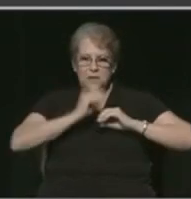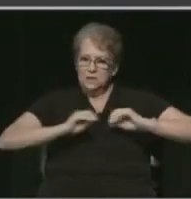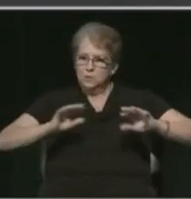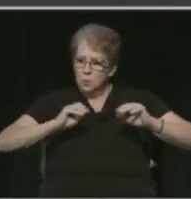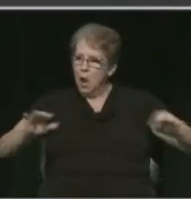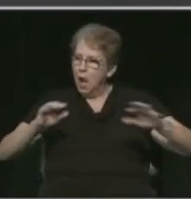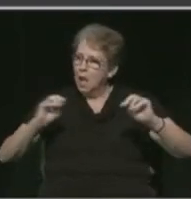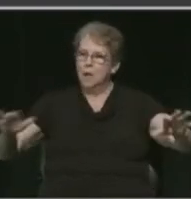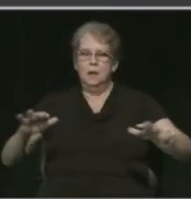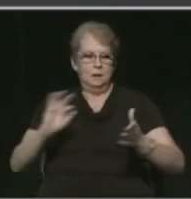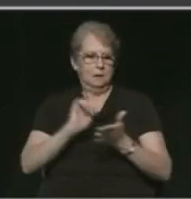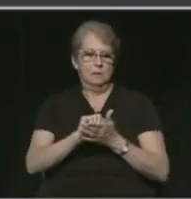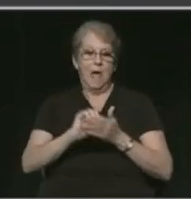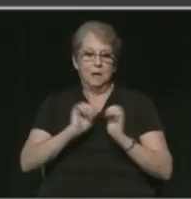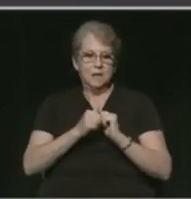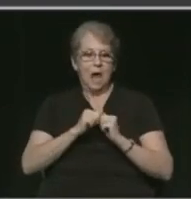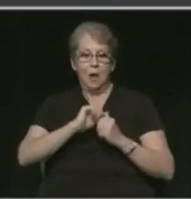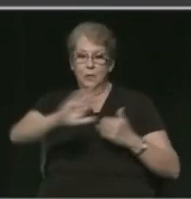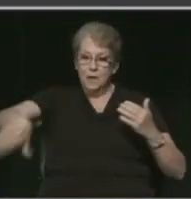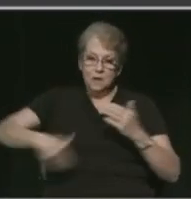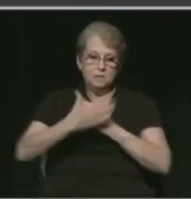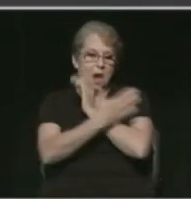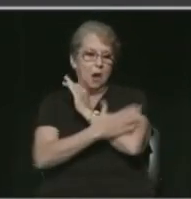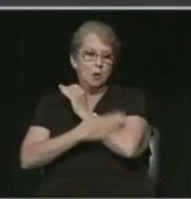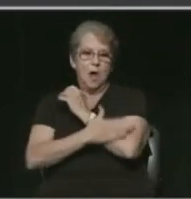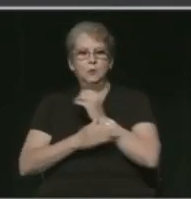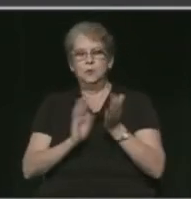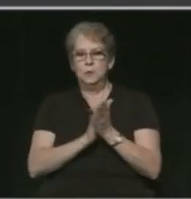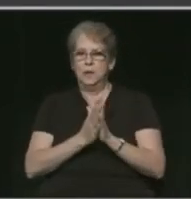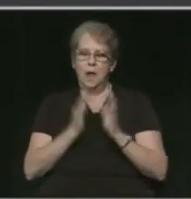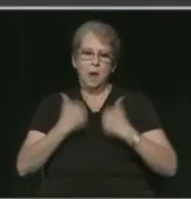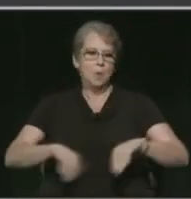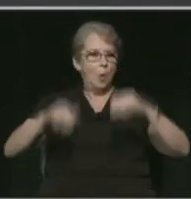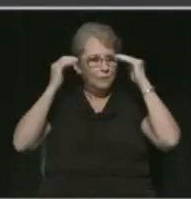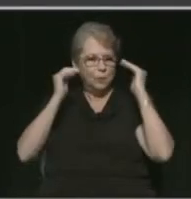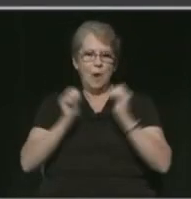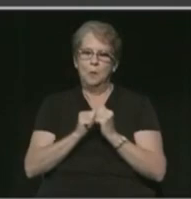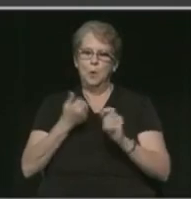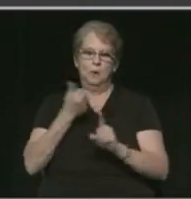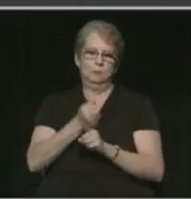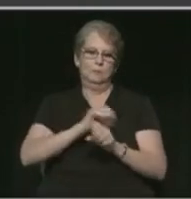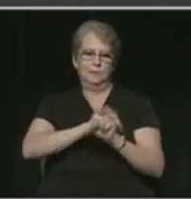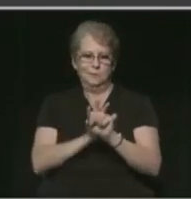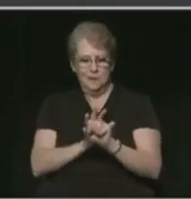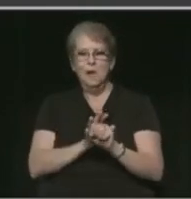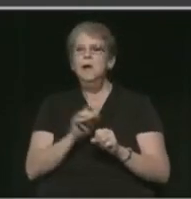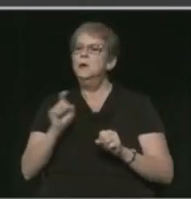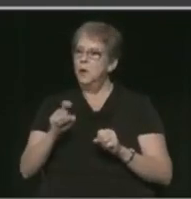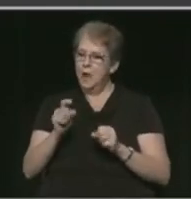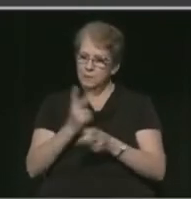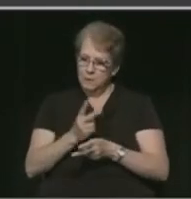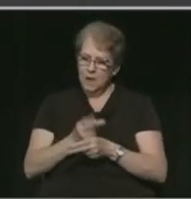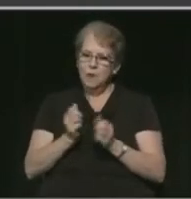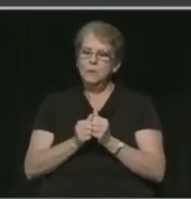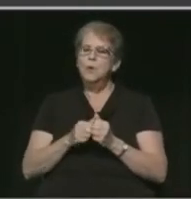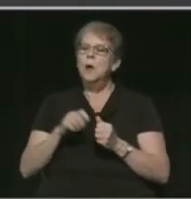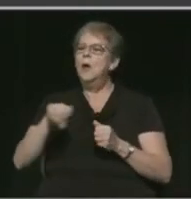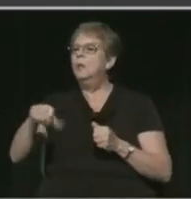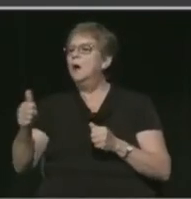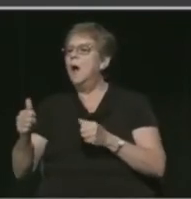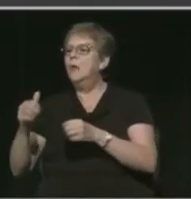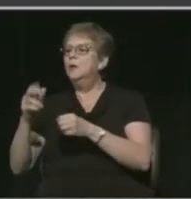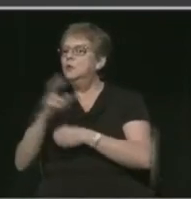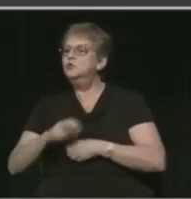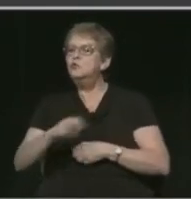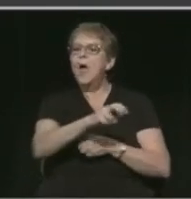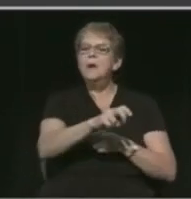how it overwhelmed the entire country. So I do agree that we have to be careful with domestic travel here at the